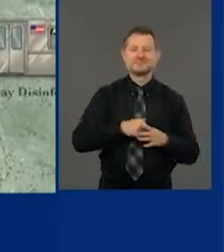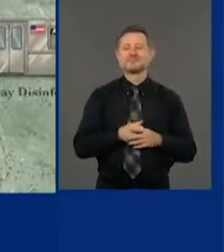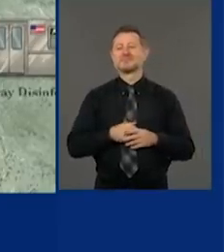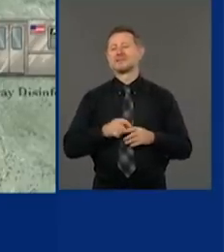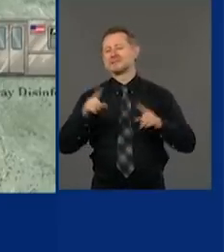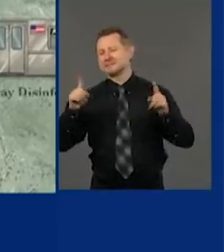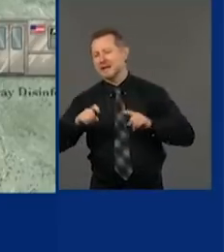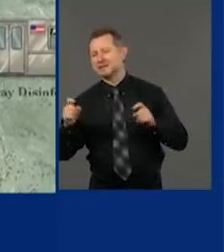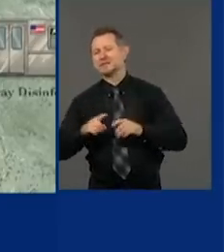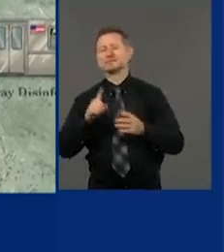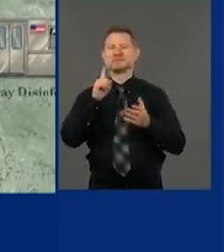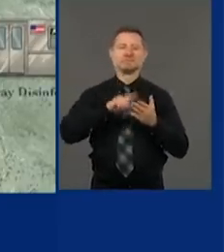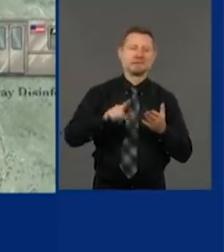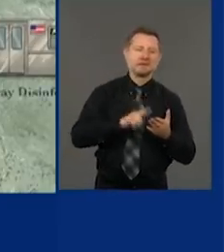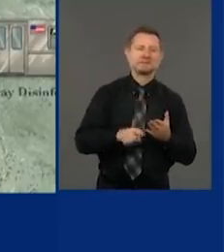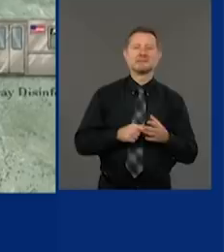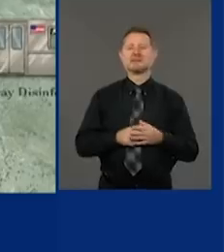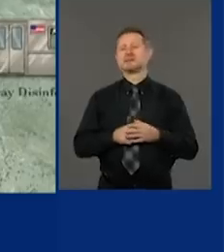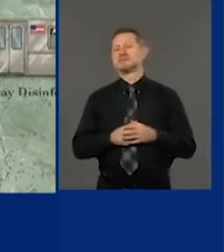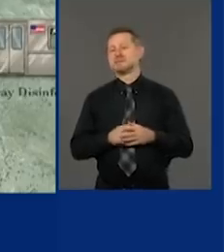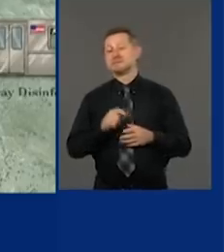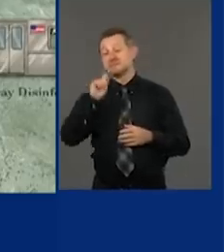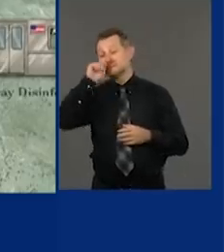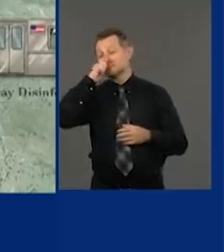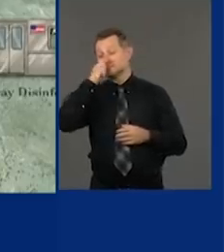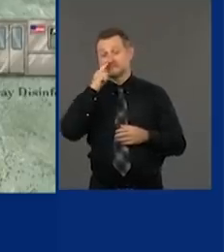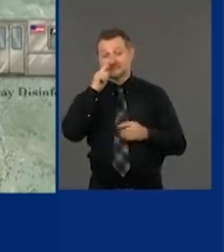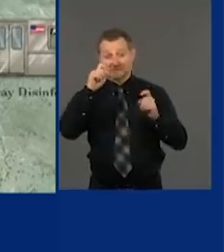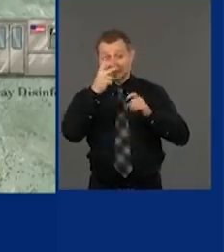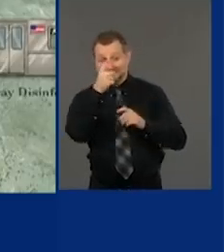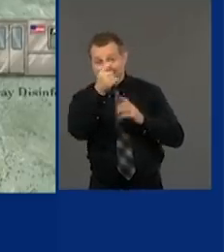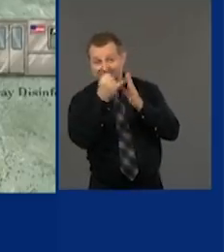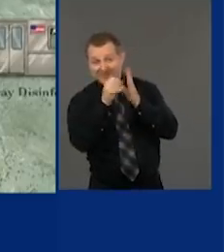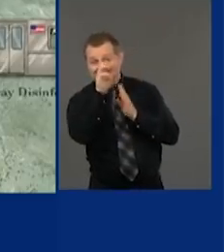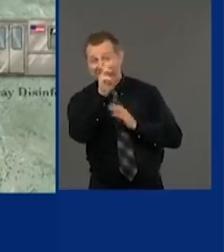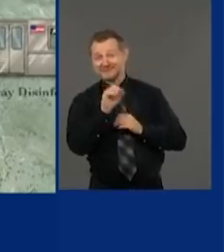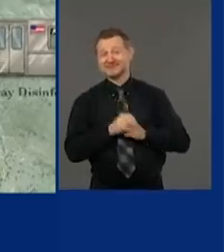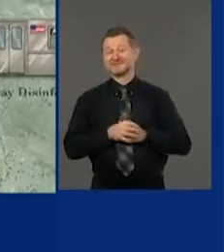nasal swab, cute little button nose.